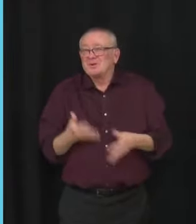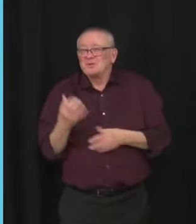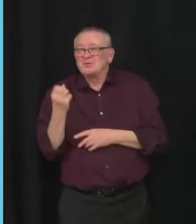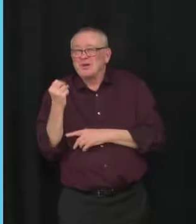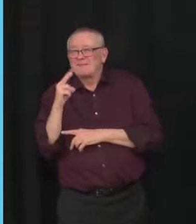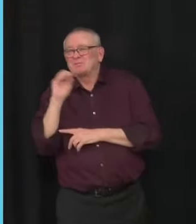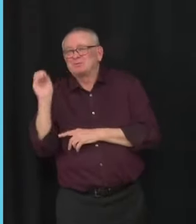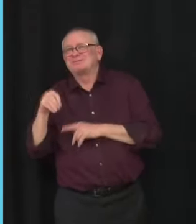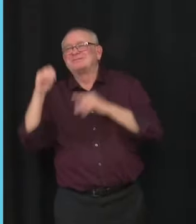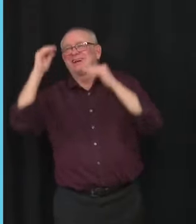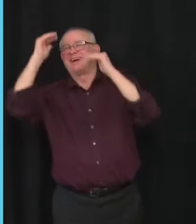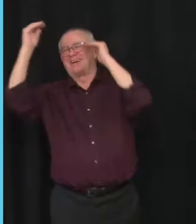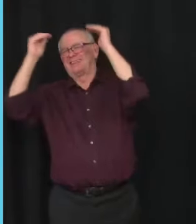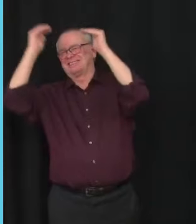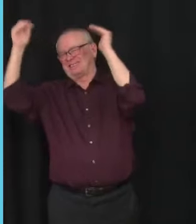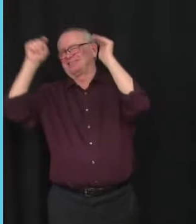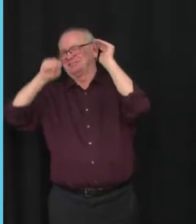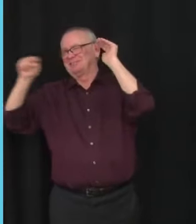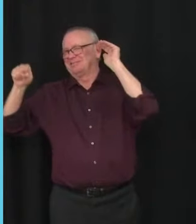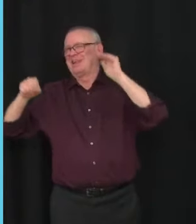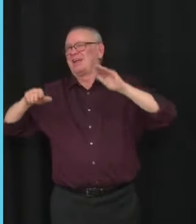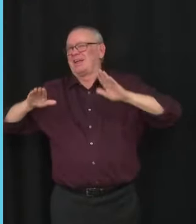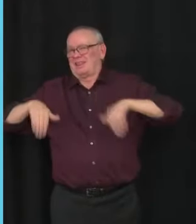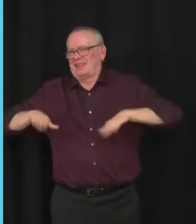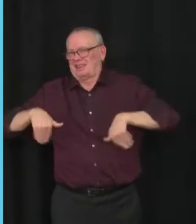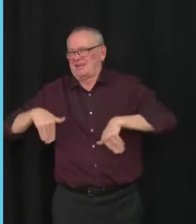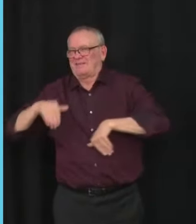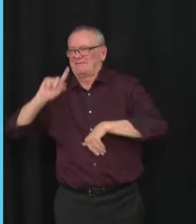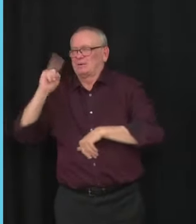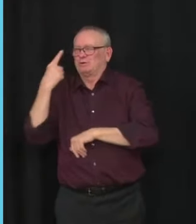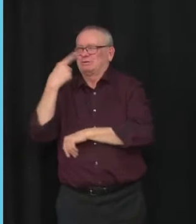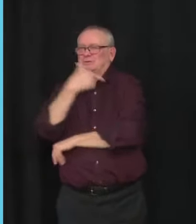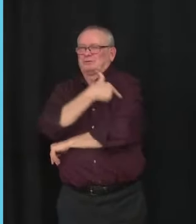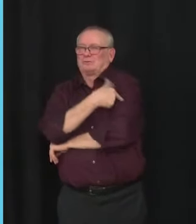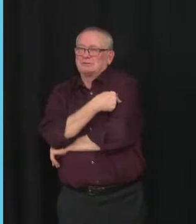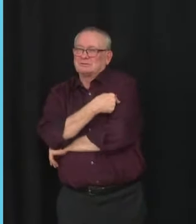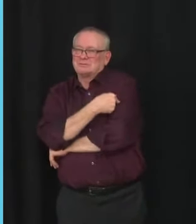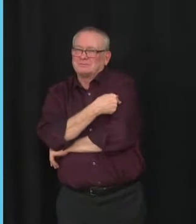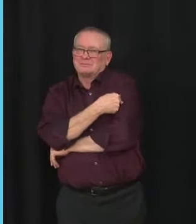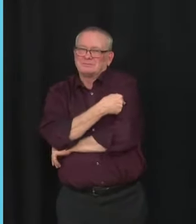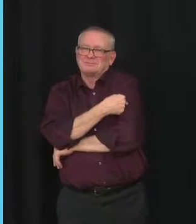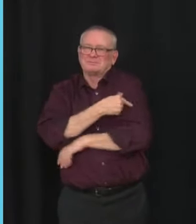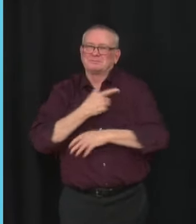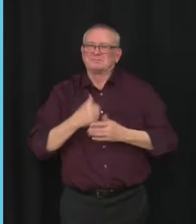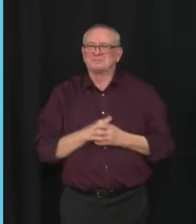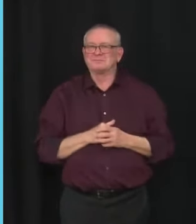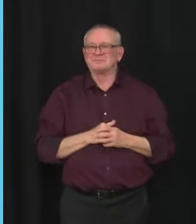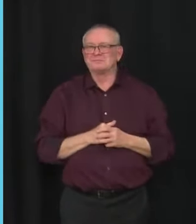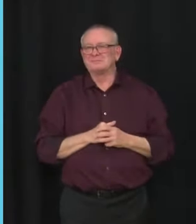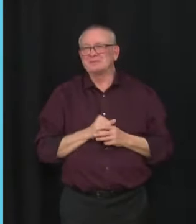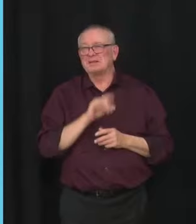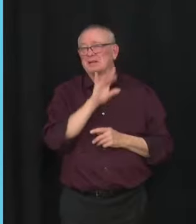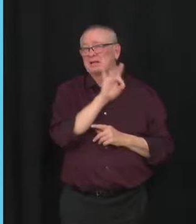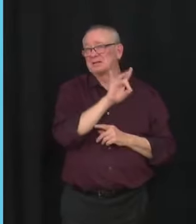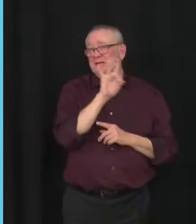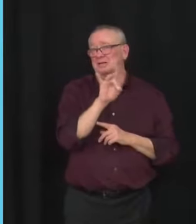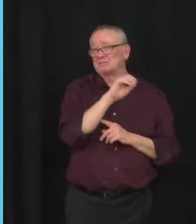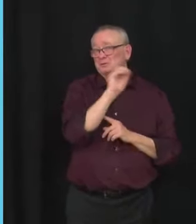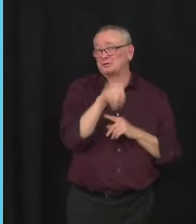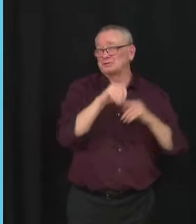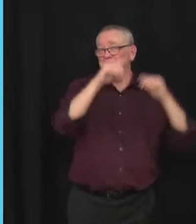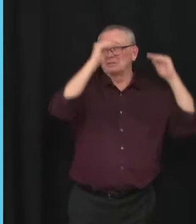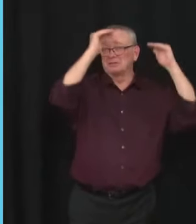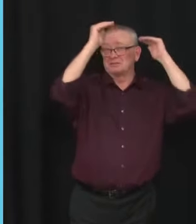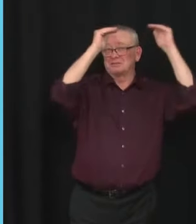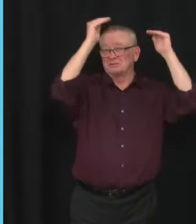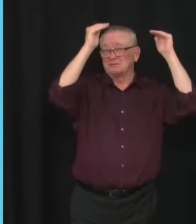vaccinated with the first dose. So I would hope and expect that that 88% of adults, for those who have kids in